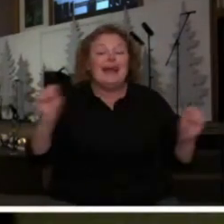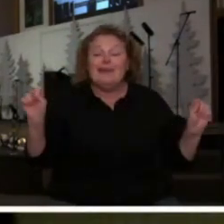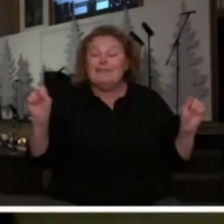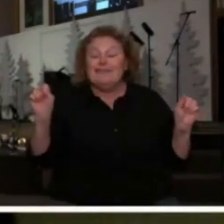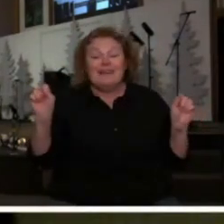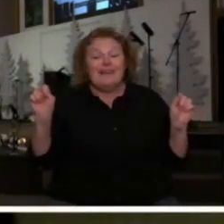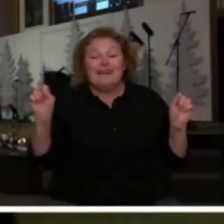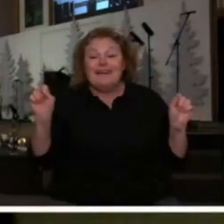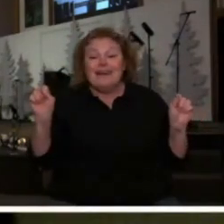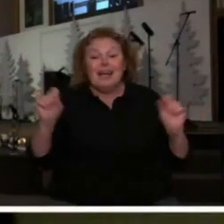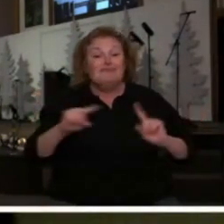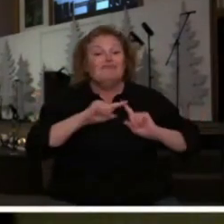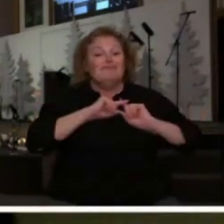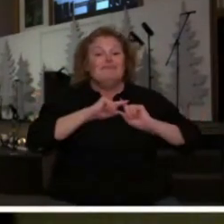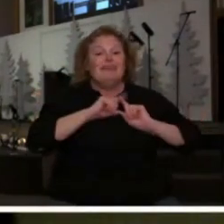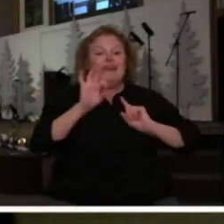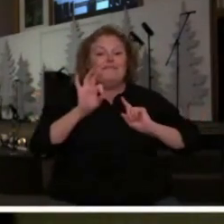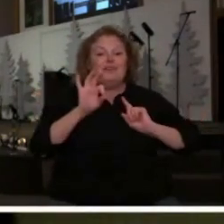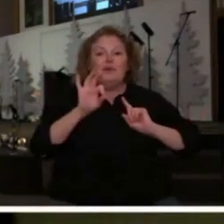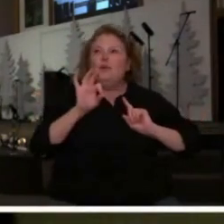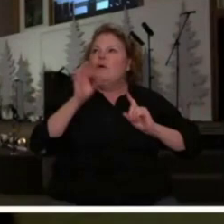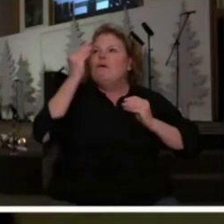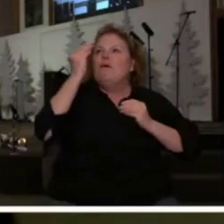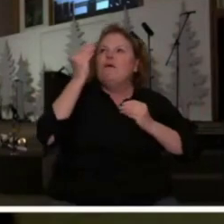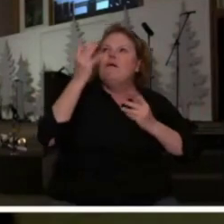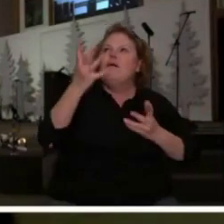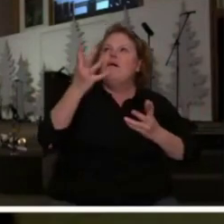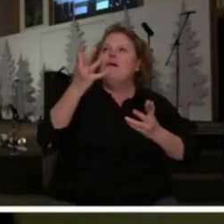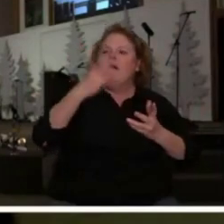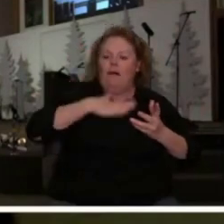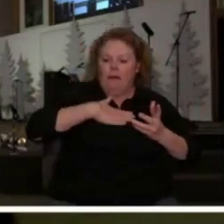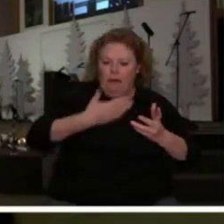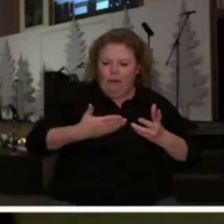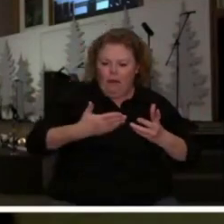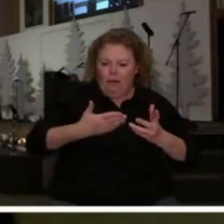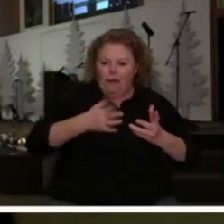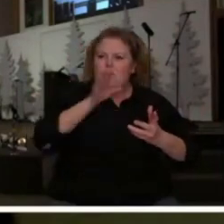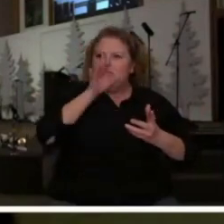when you confess with your mouth you know what that is? That's prayer.